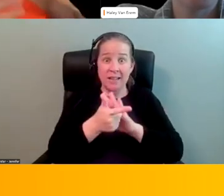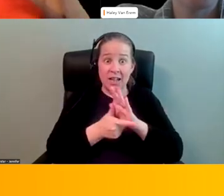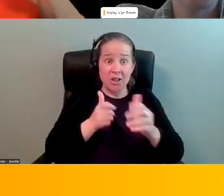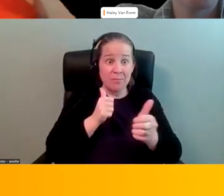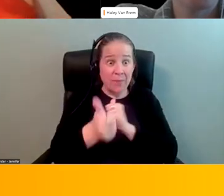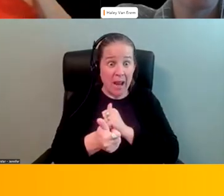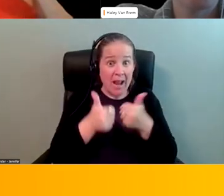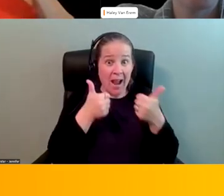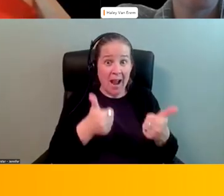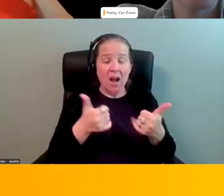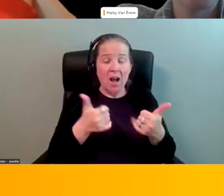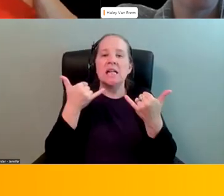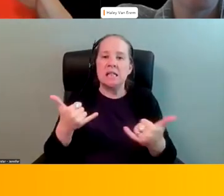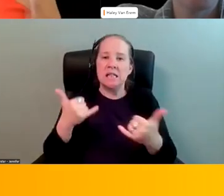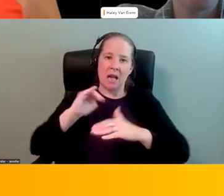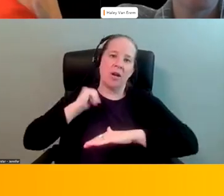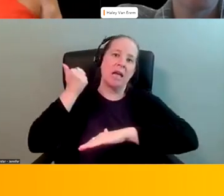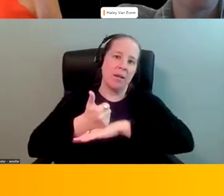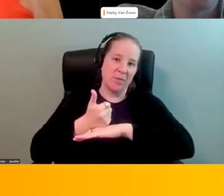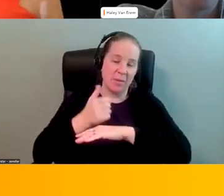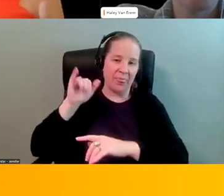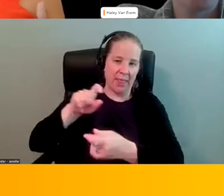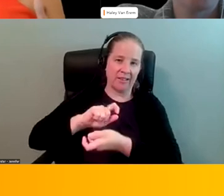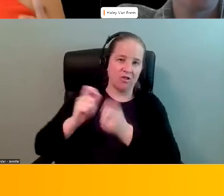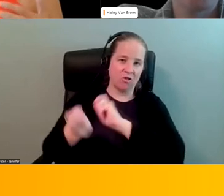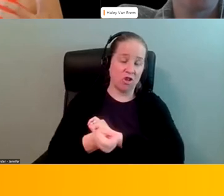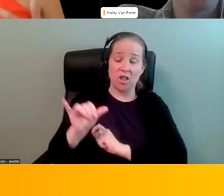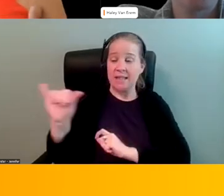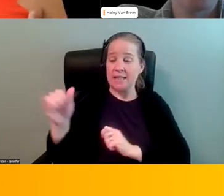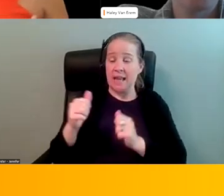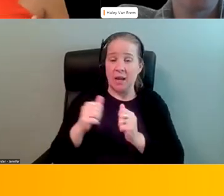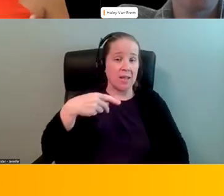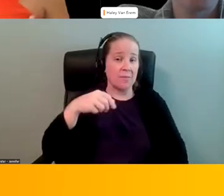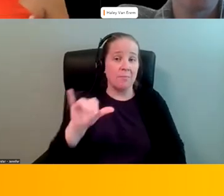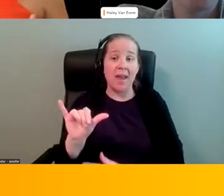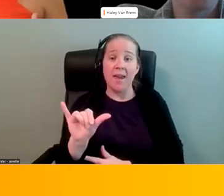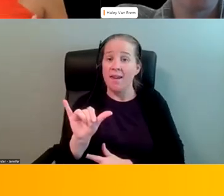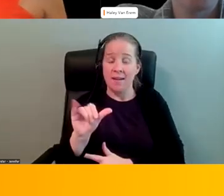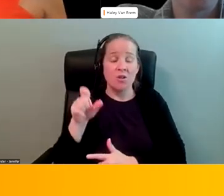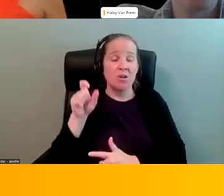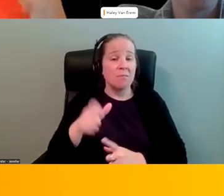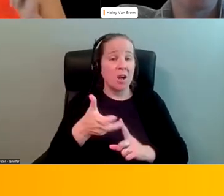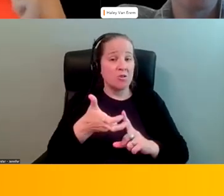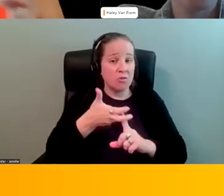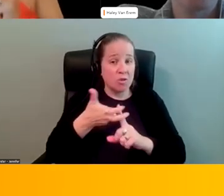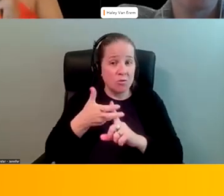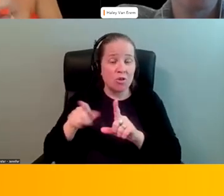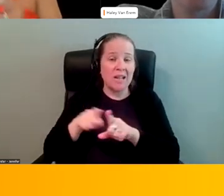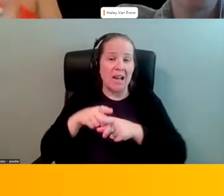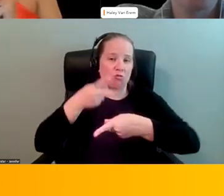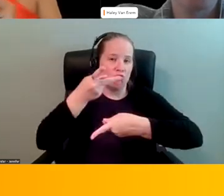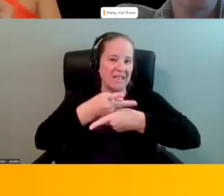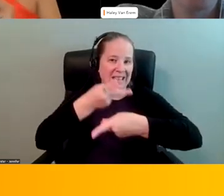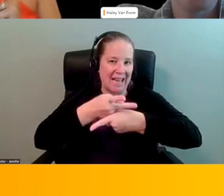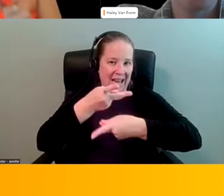implemented and that is change and it's the same with pay so we have to recruit and retain the retainment